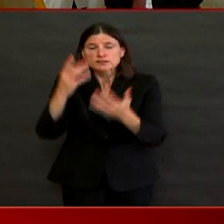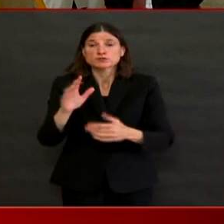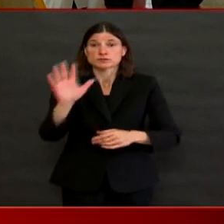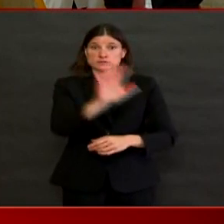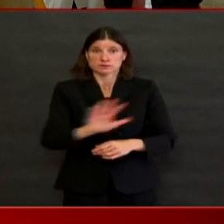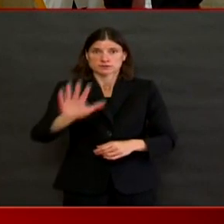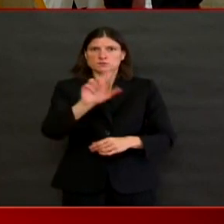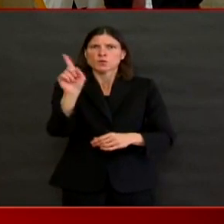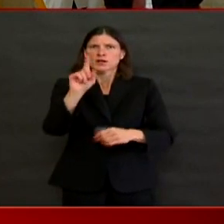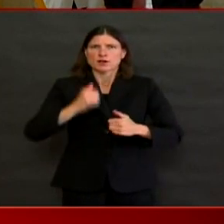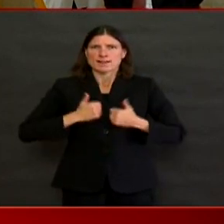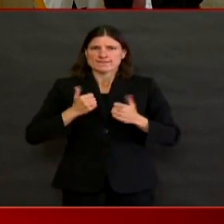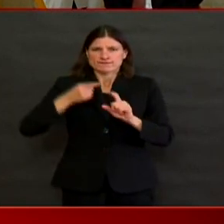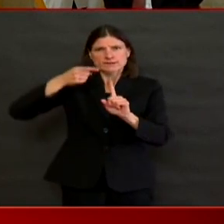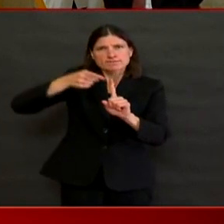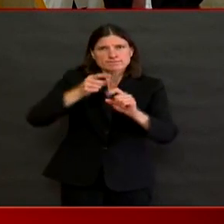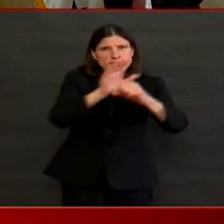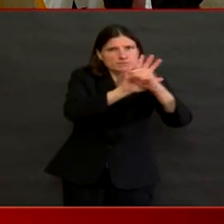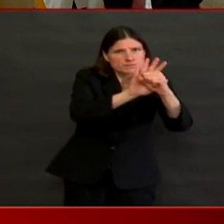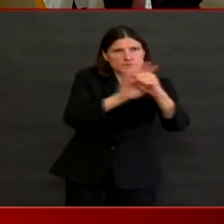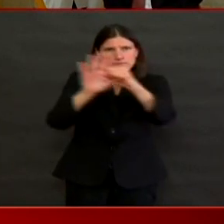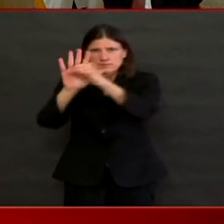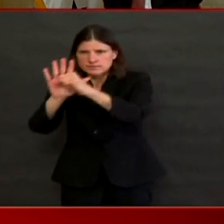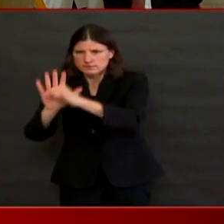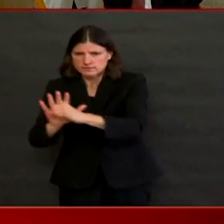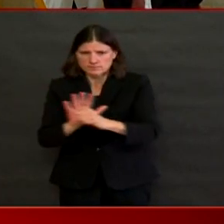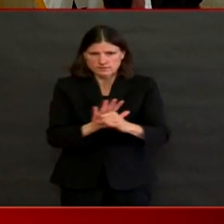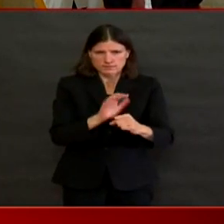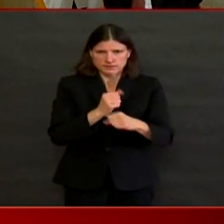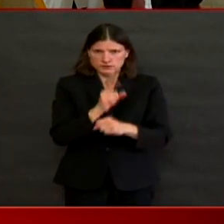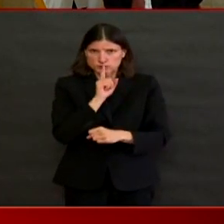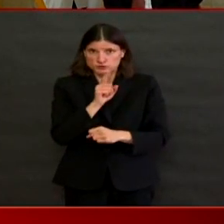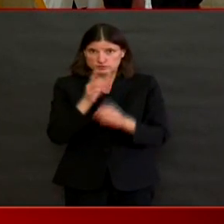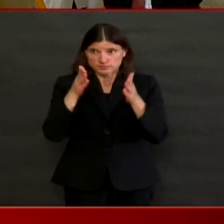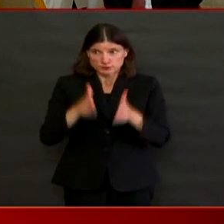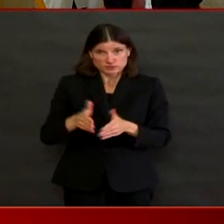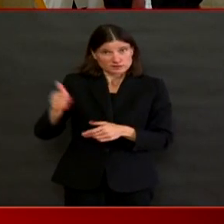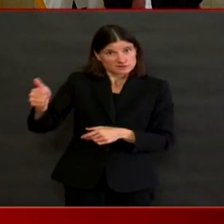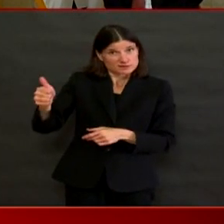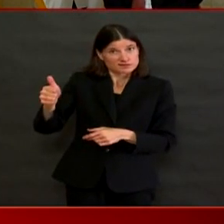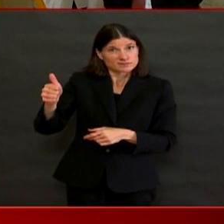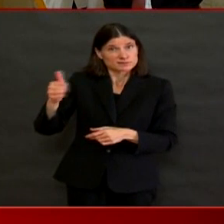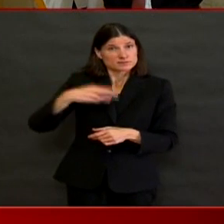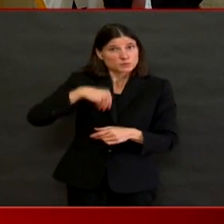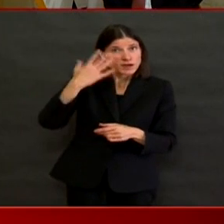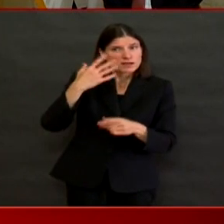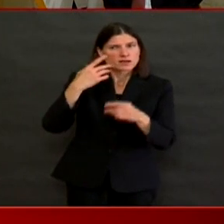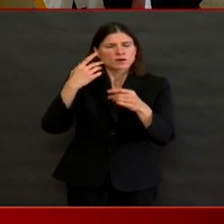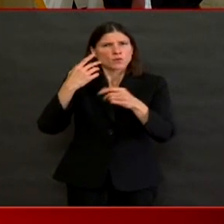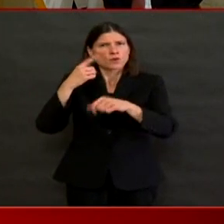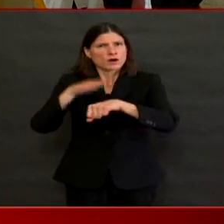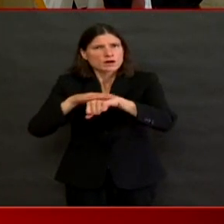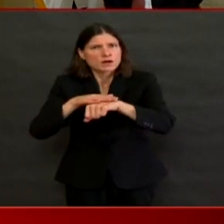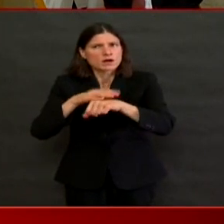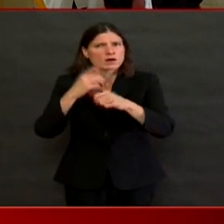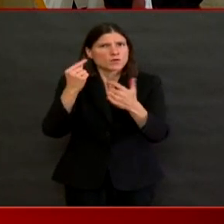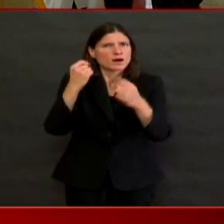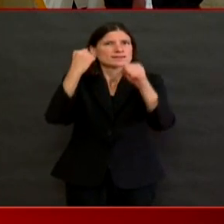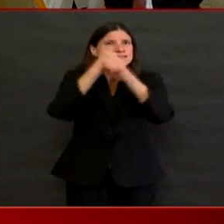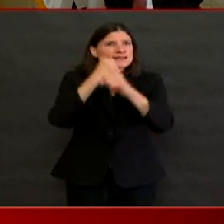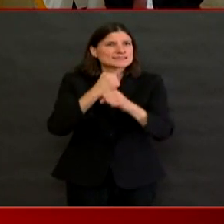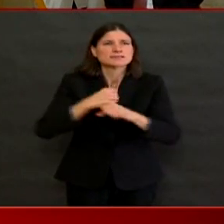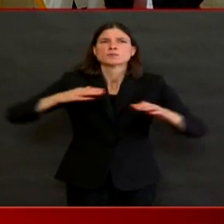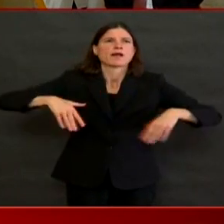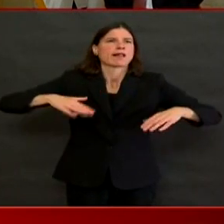way. And oftentimes, it's because of the enormous amount of data that we are collecting in a very short window